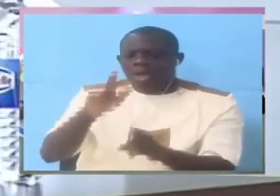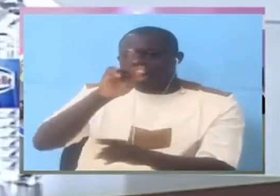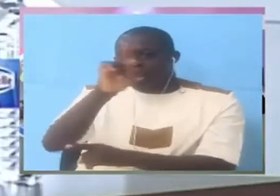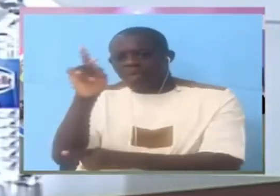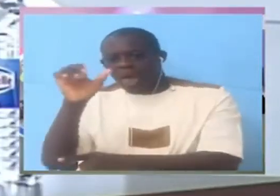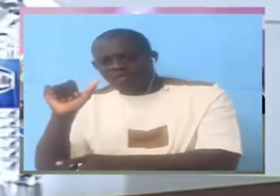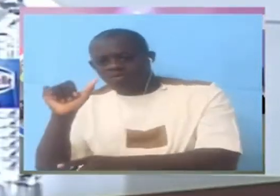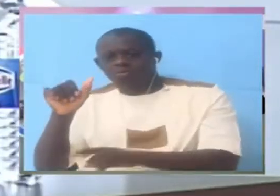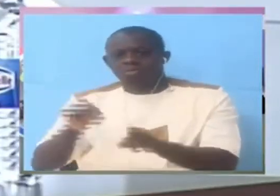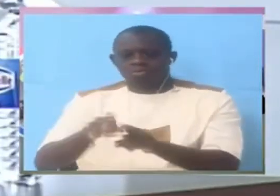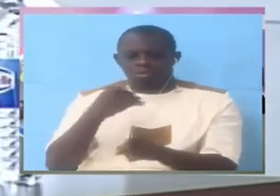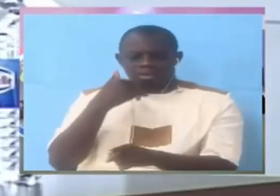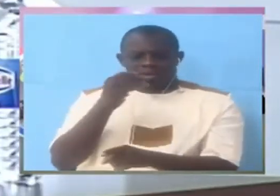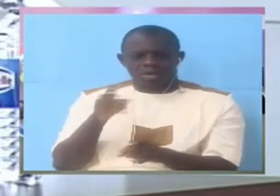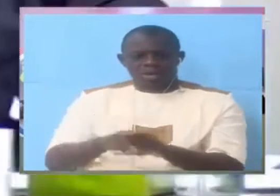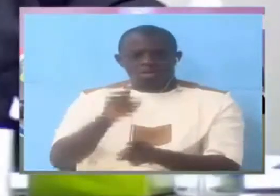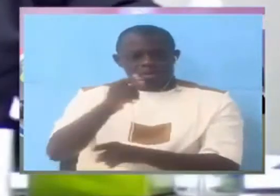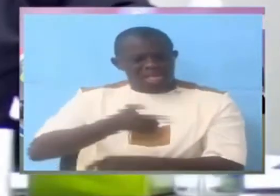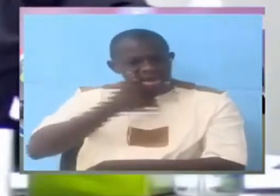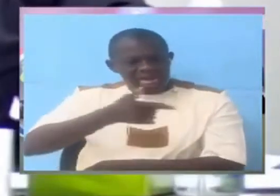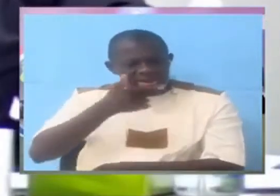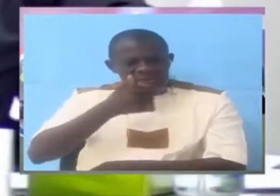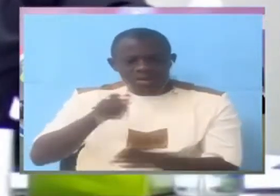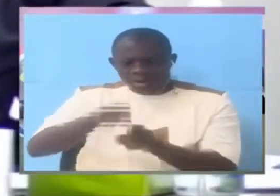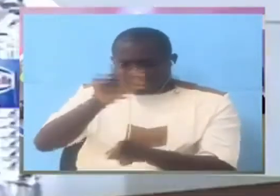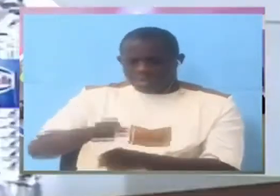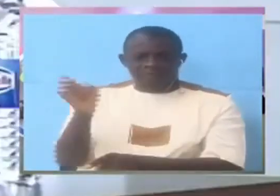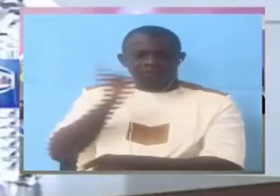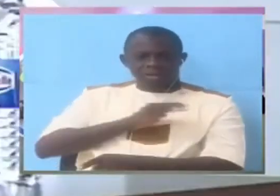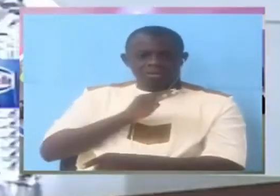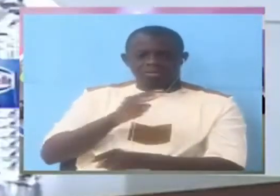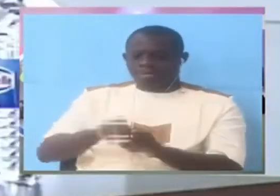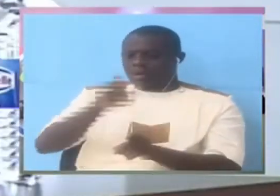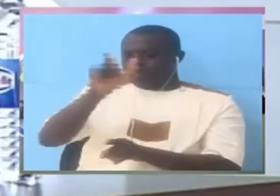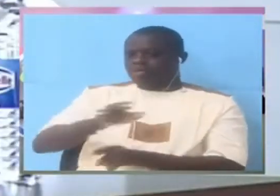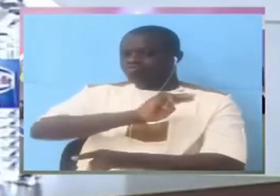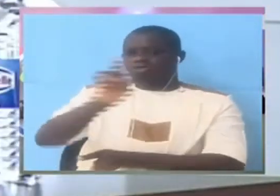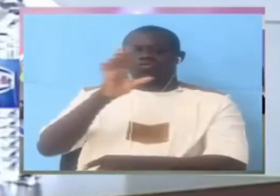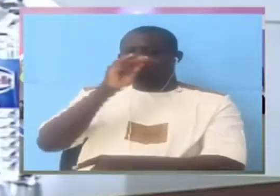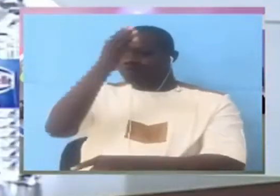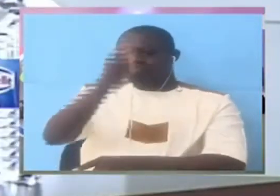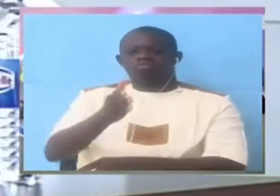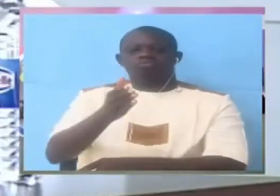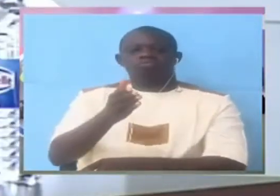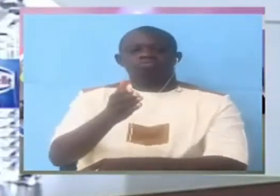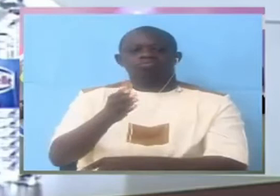you are lying is he lying you are laughing is he lying he's not speaking the truth tell